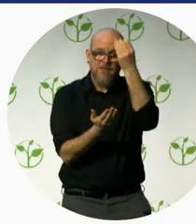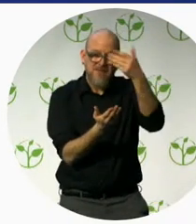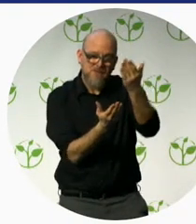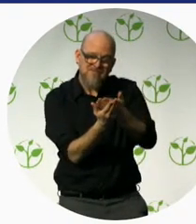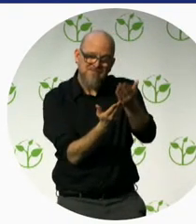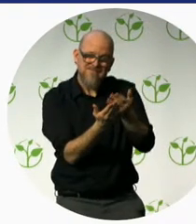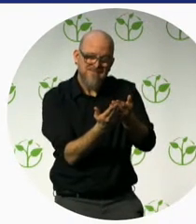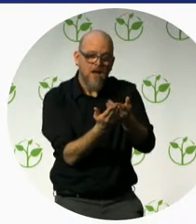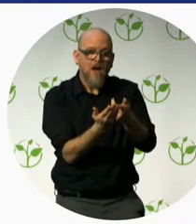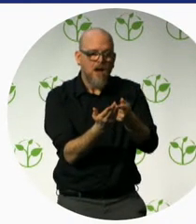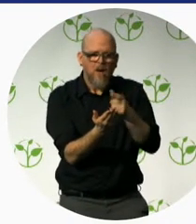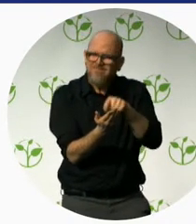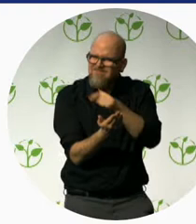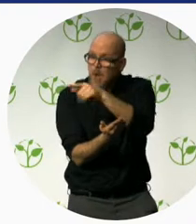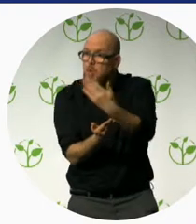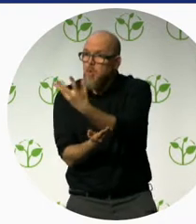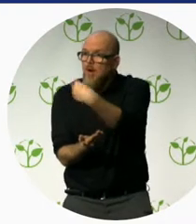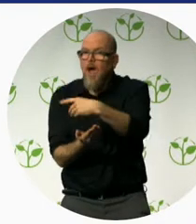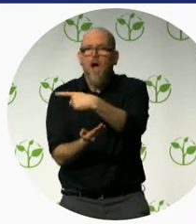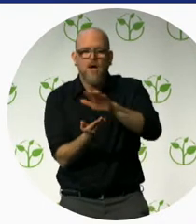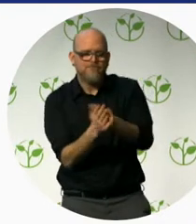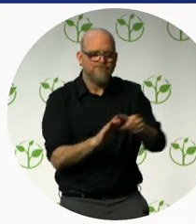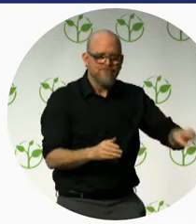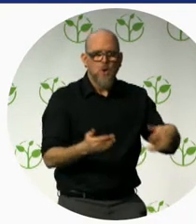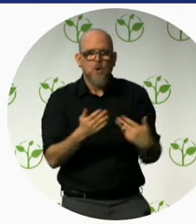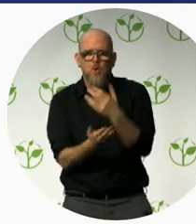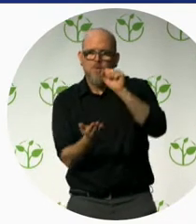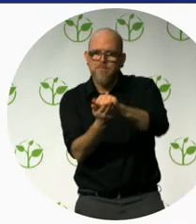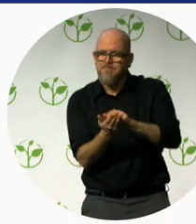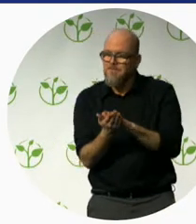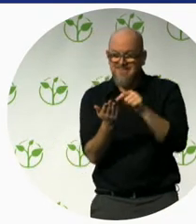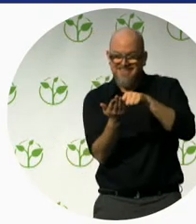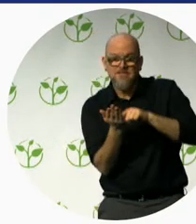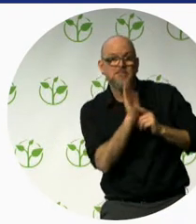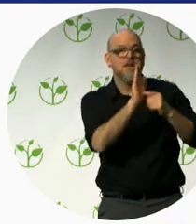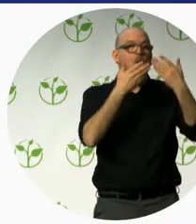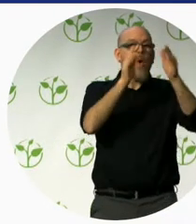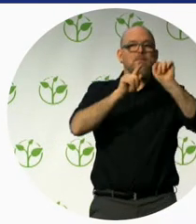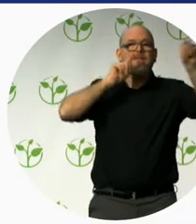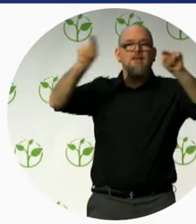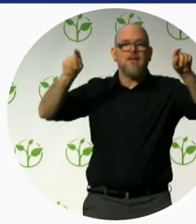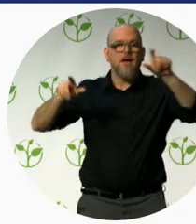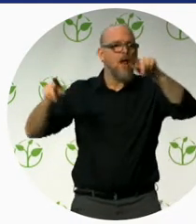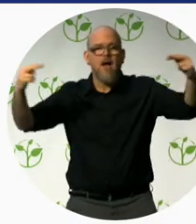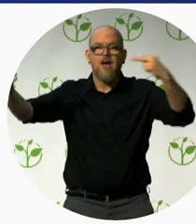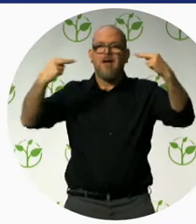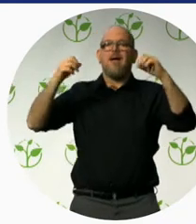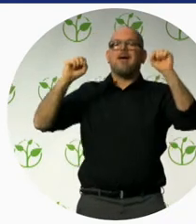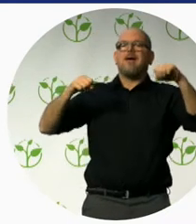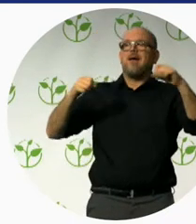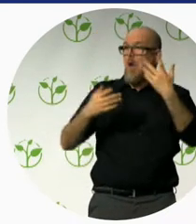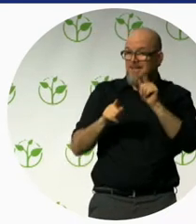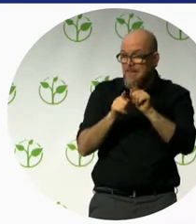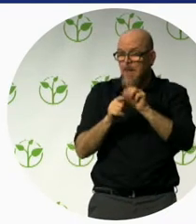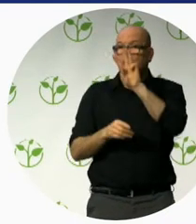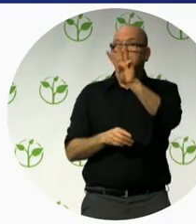support. We want us to be a product of the cities themselves. And not of Visit Flanders. And by now other cities have done the